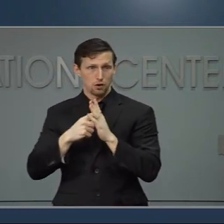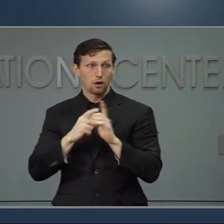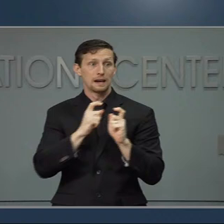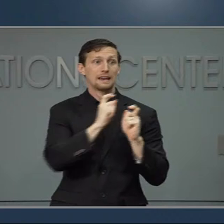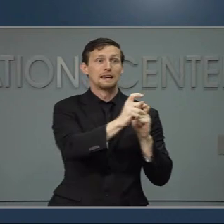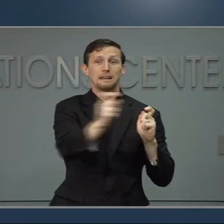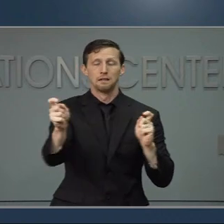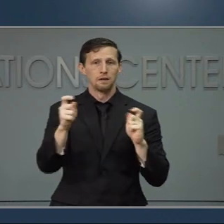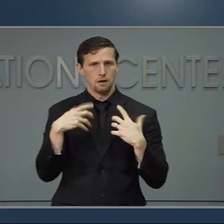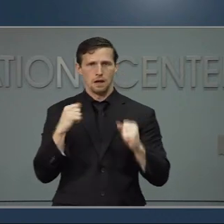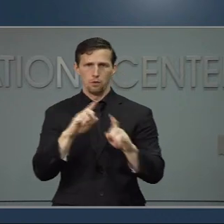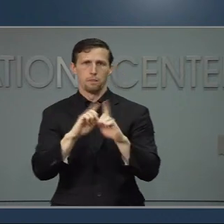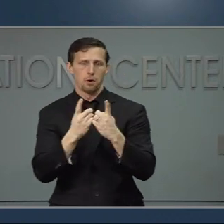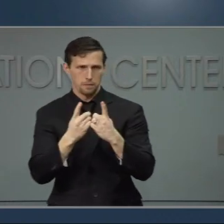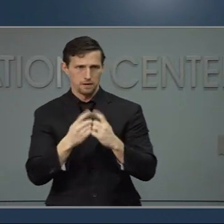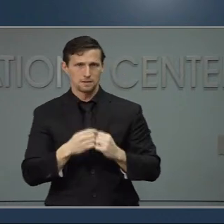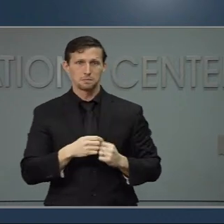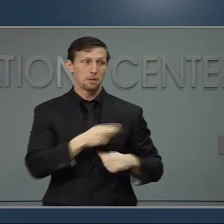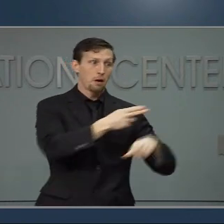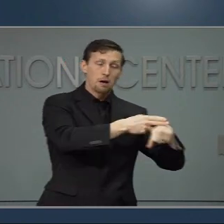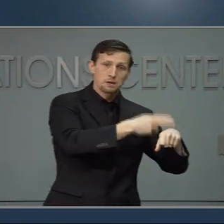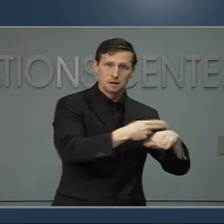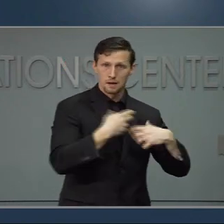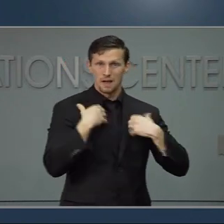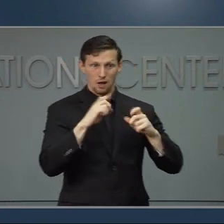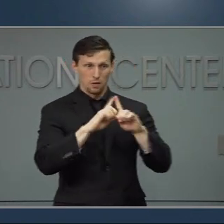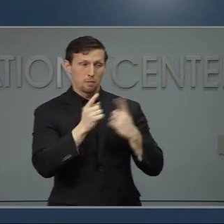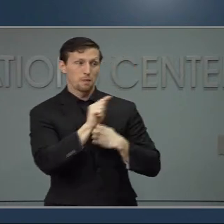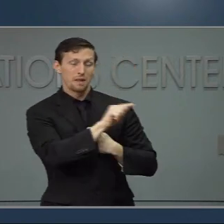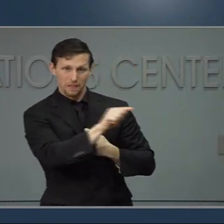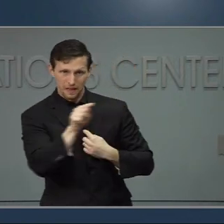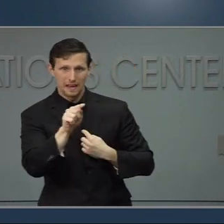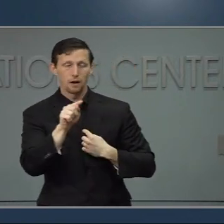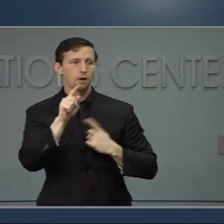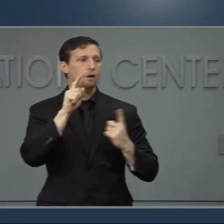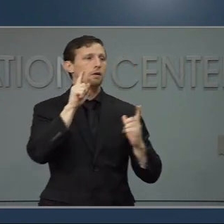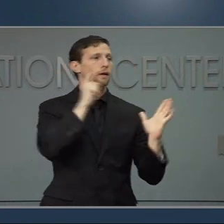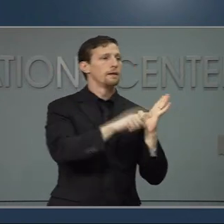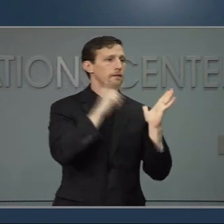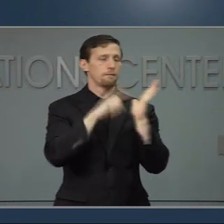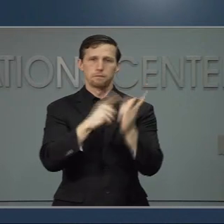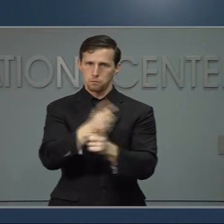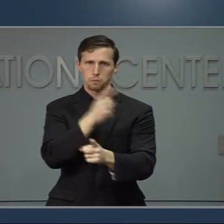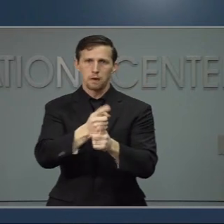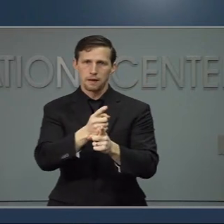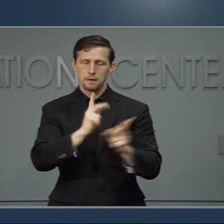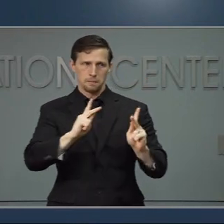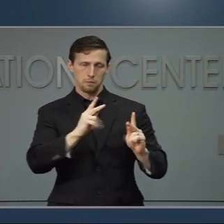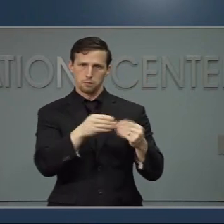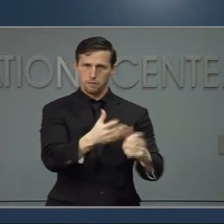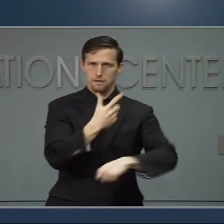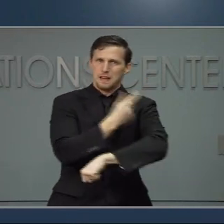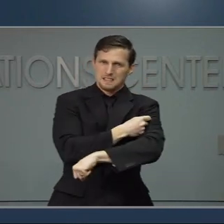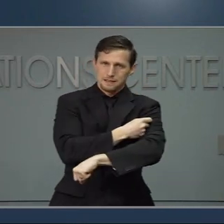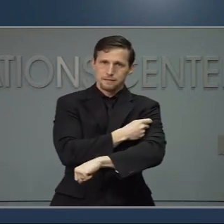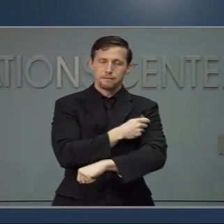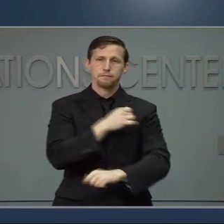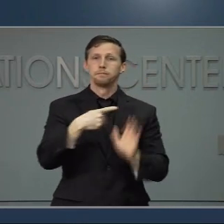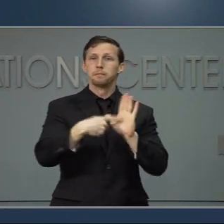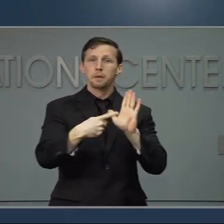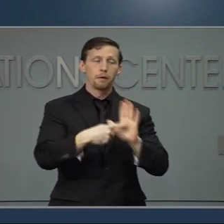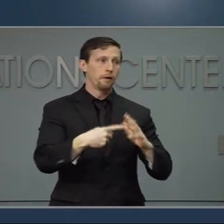Together, they are vaccinating healthcare workers caring for and working directly with patients with COVID-19,